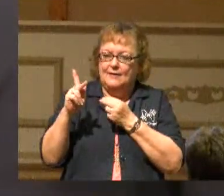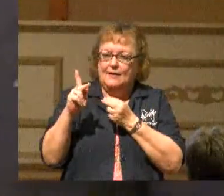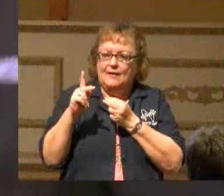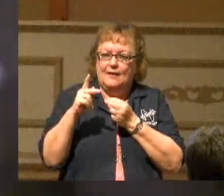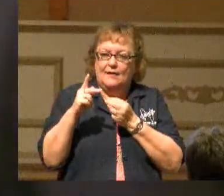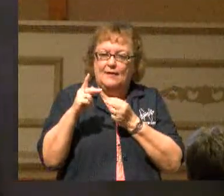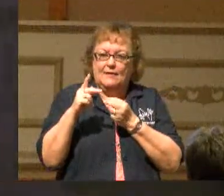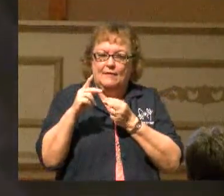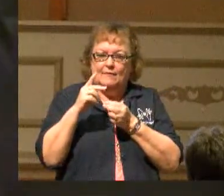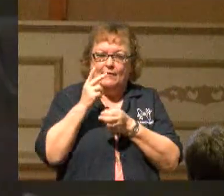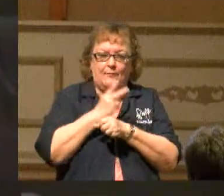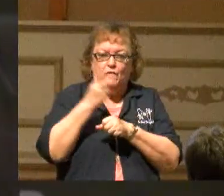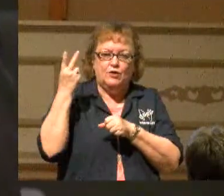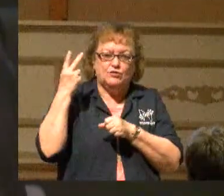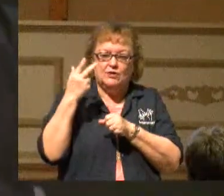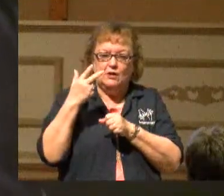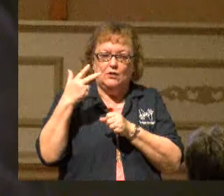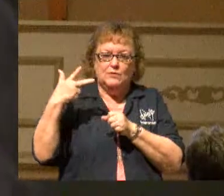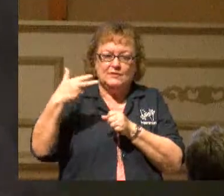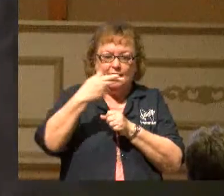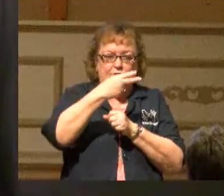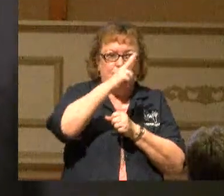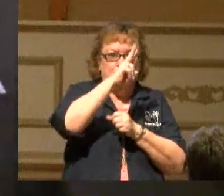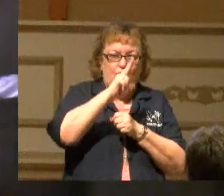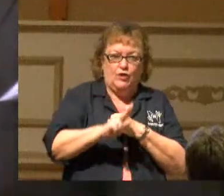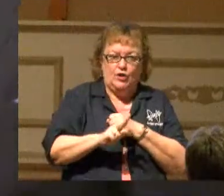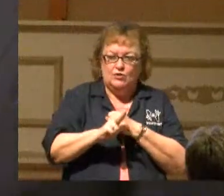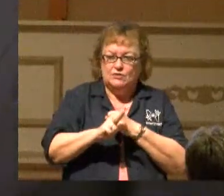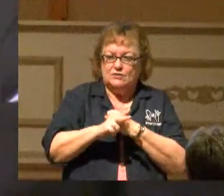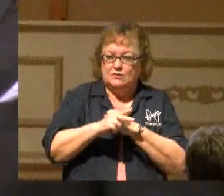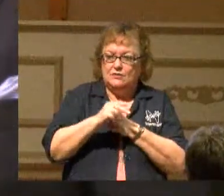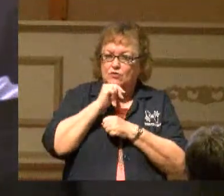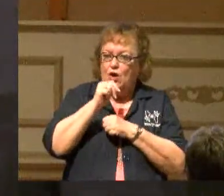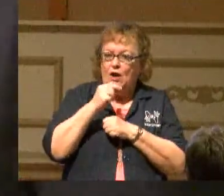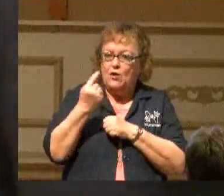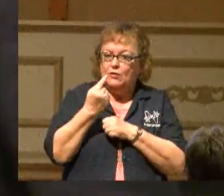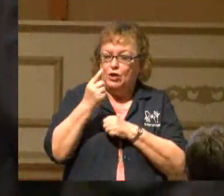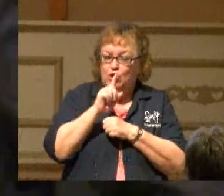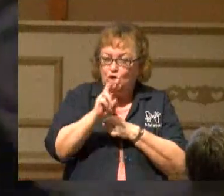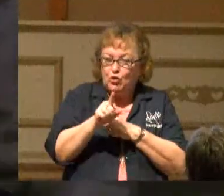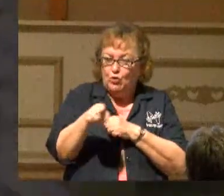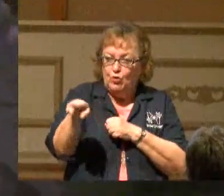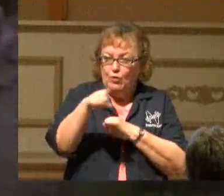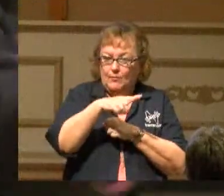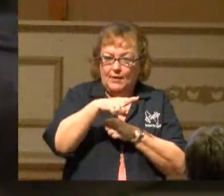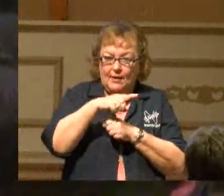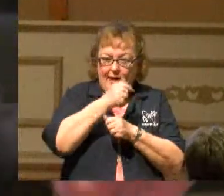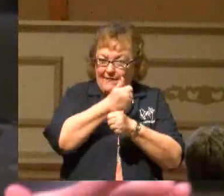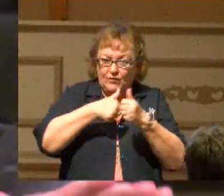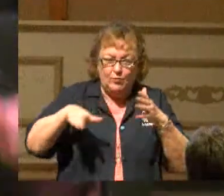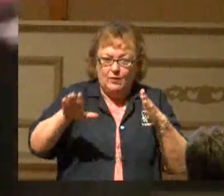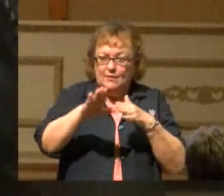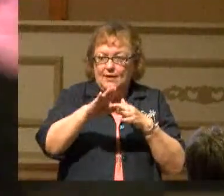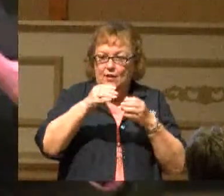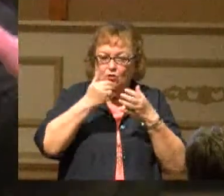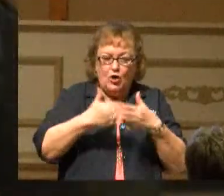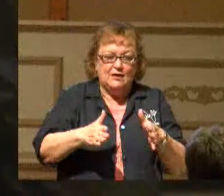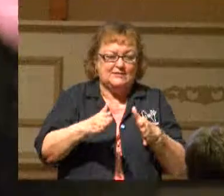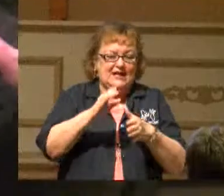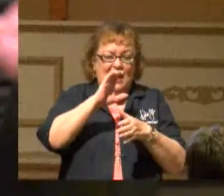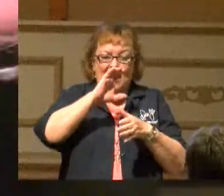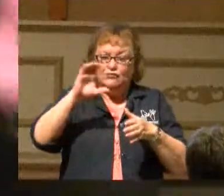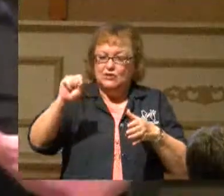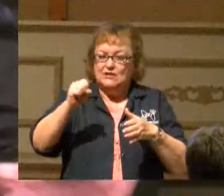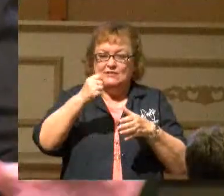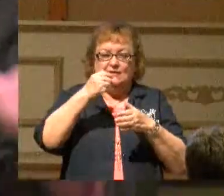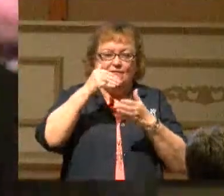two-thirds. Boom. Across the board, not just you. I mean, across the board. They lost hundreds of